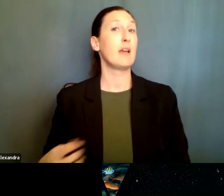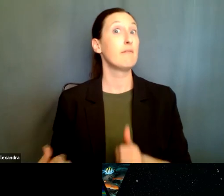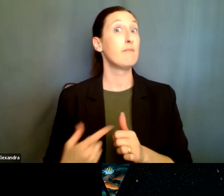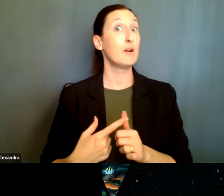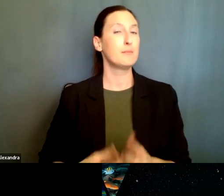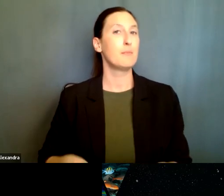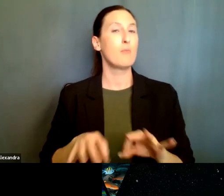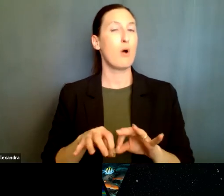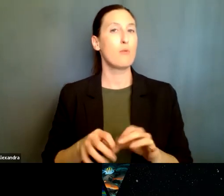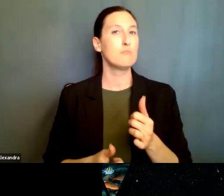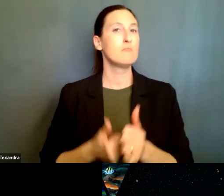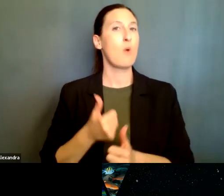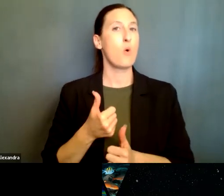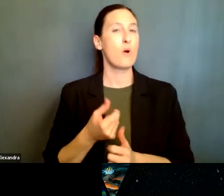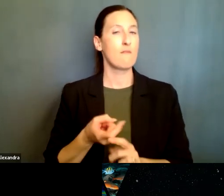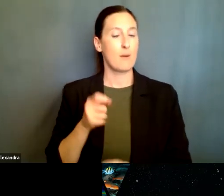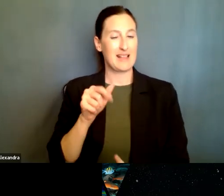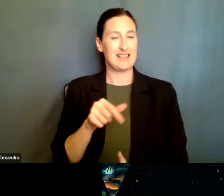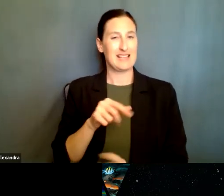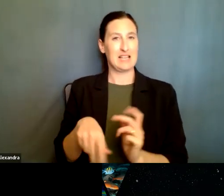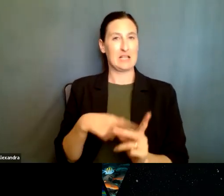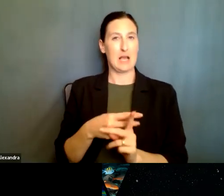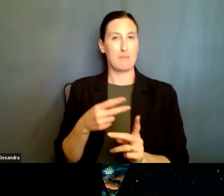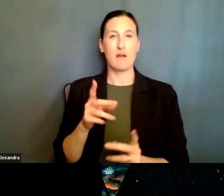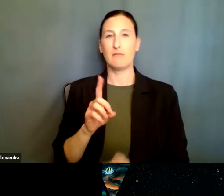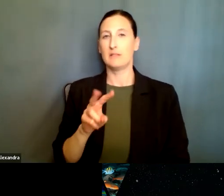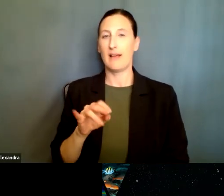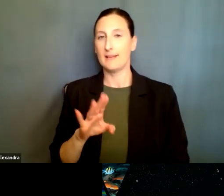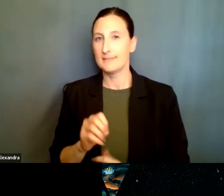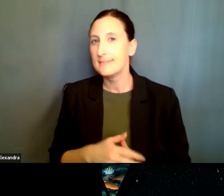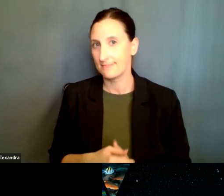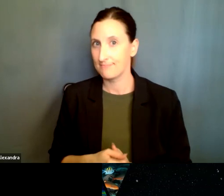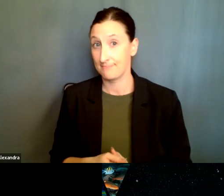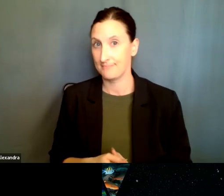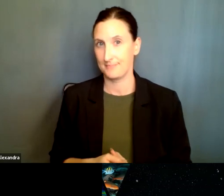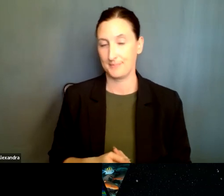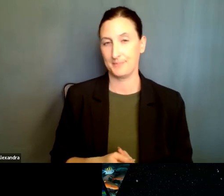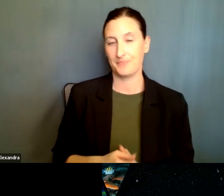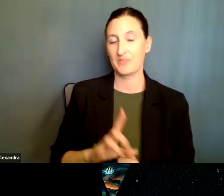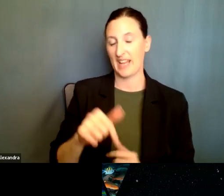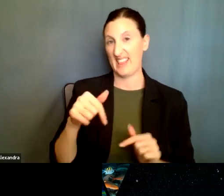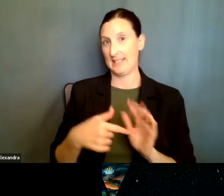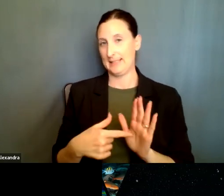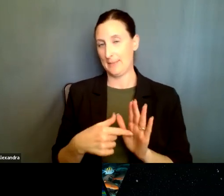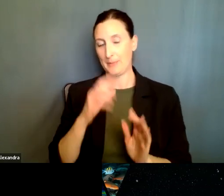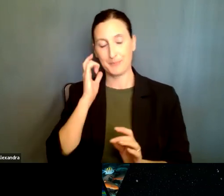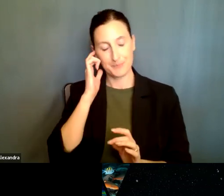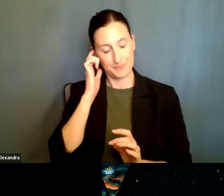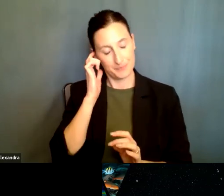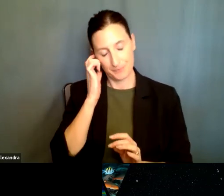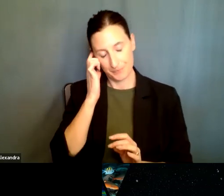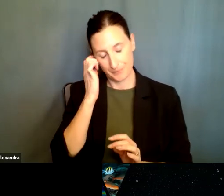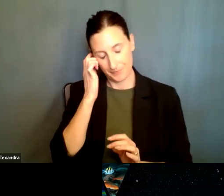and foremost from that type of research. Um, let's say, let's say in this, in this example, um, if